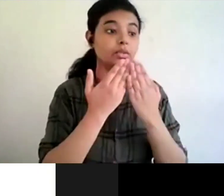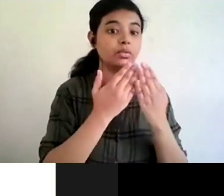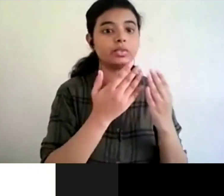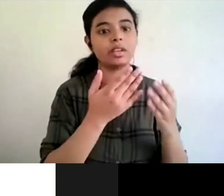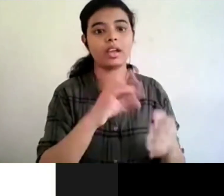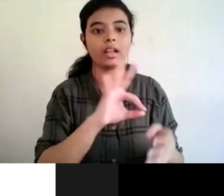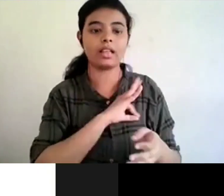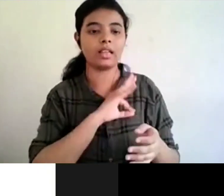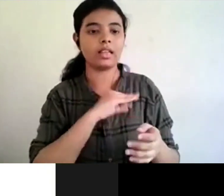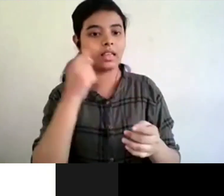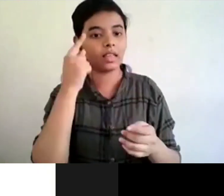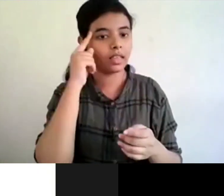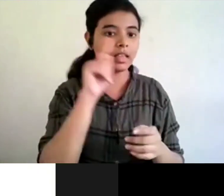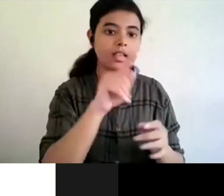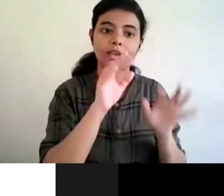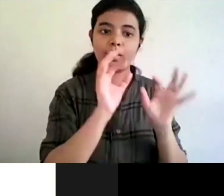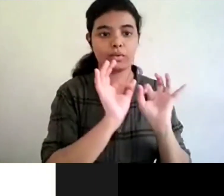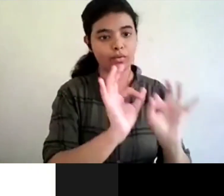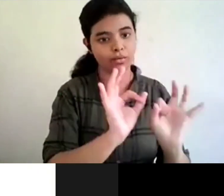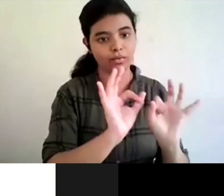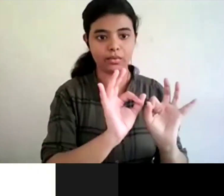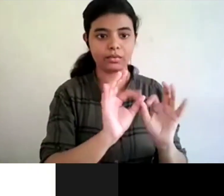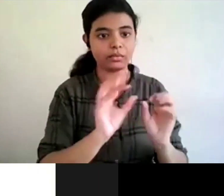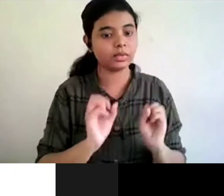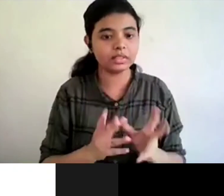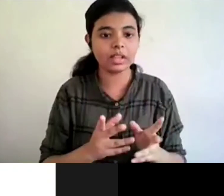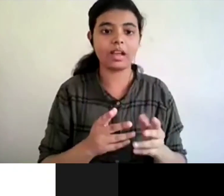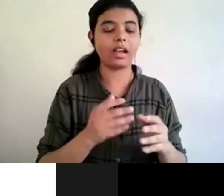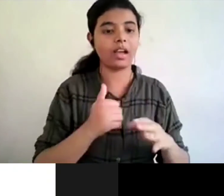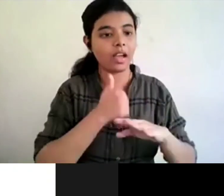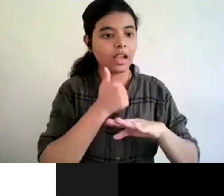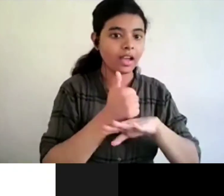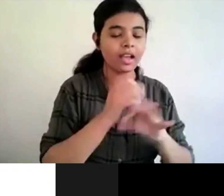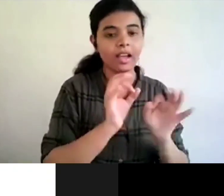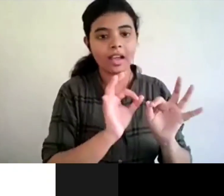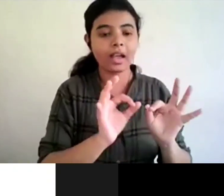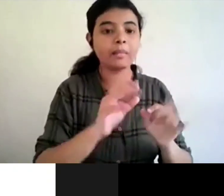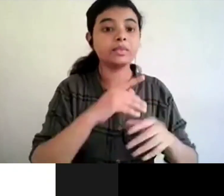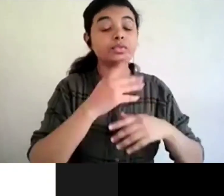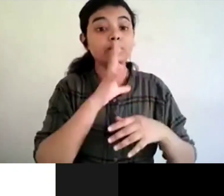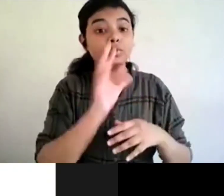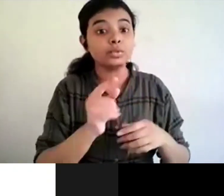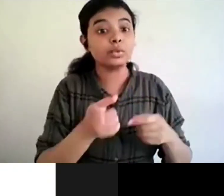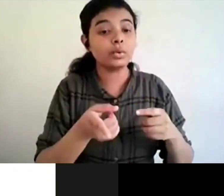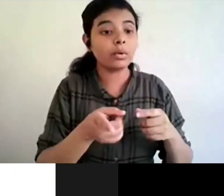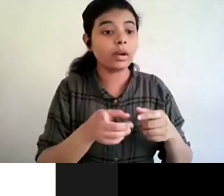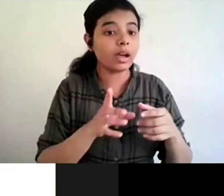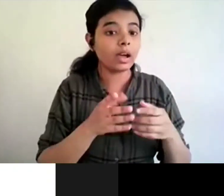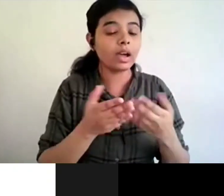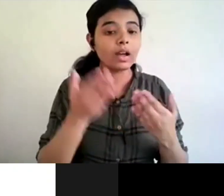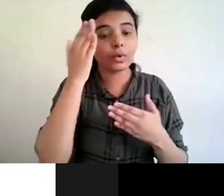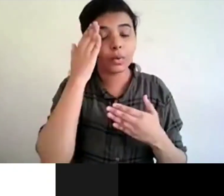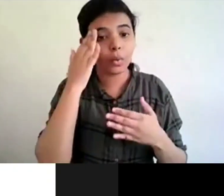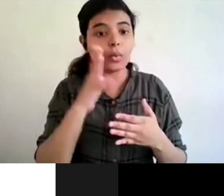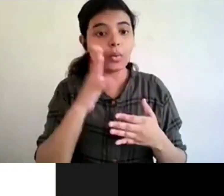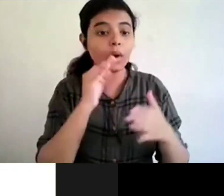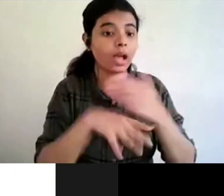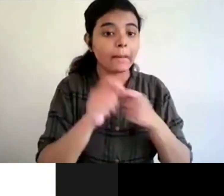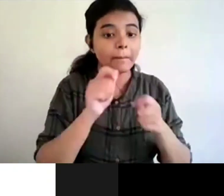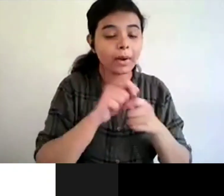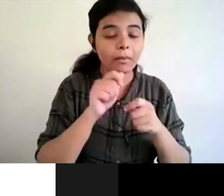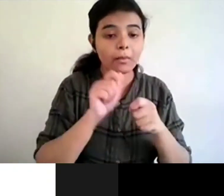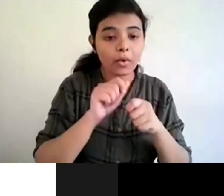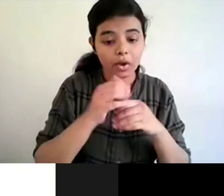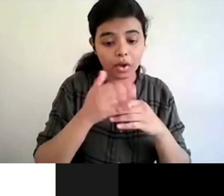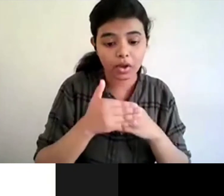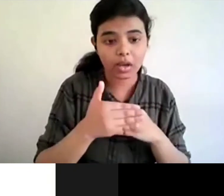in initially they were very skeptical but once they started dealing and starting knowing that you know we are not